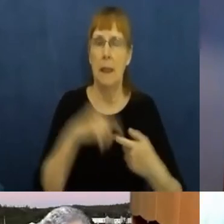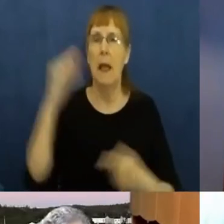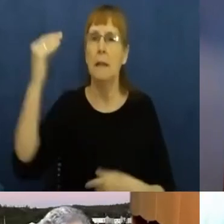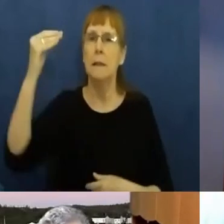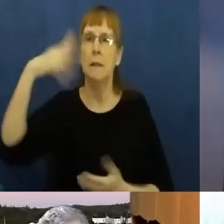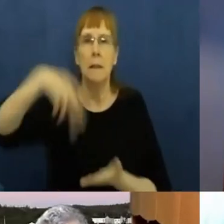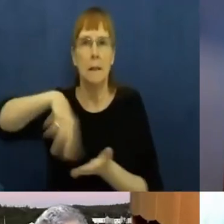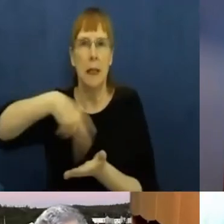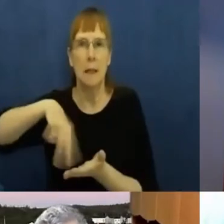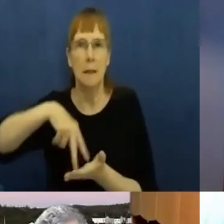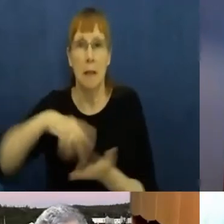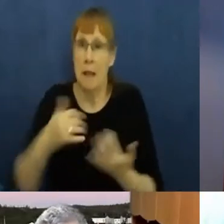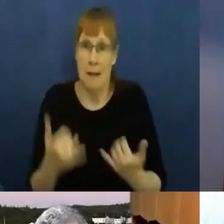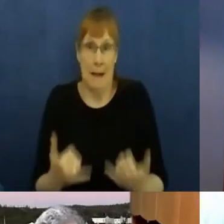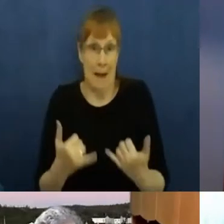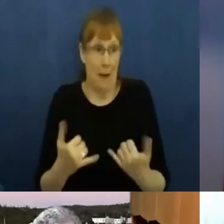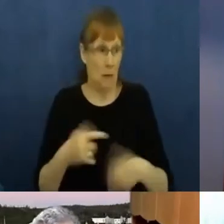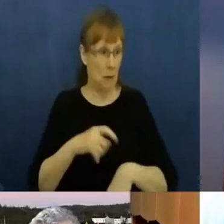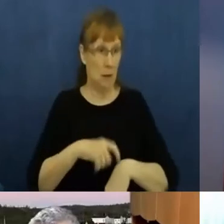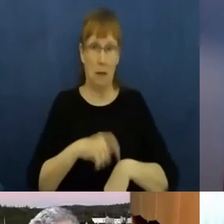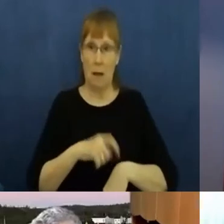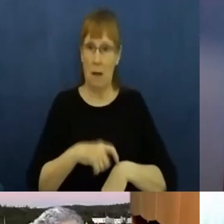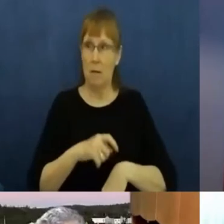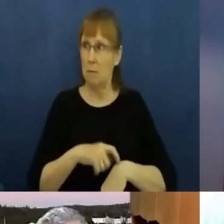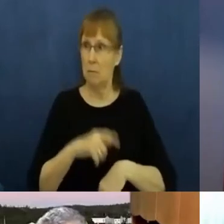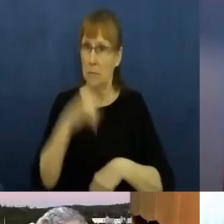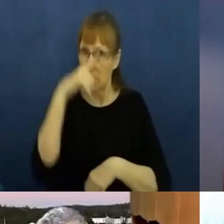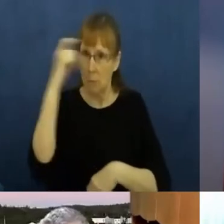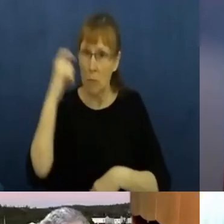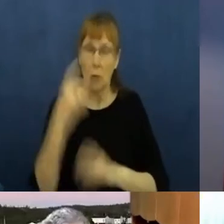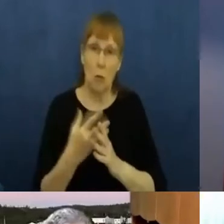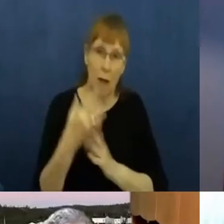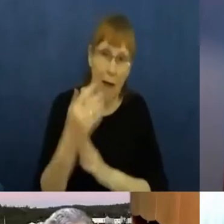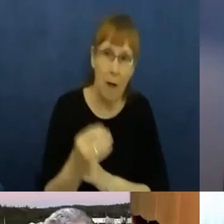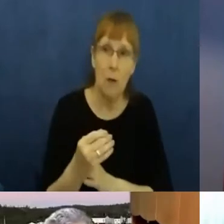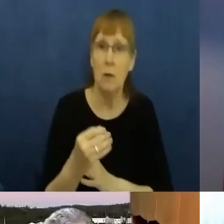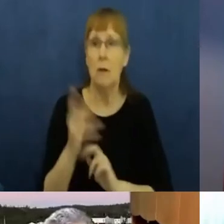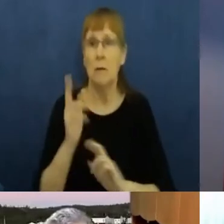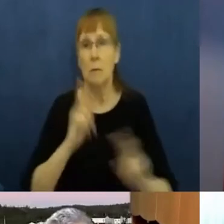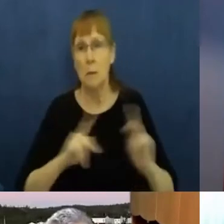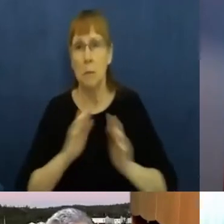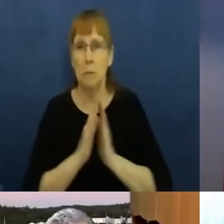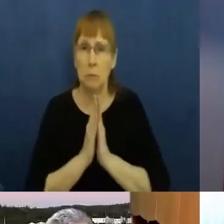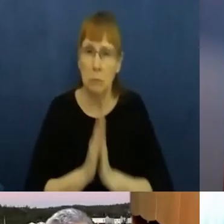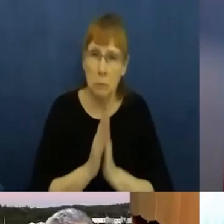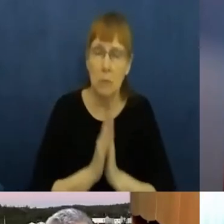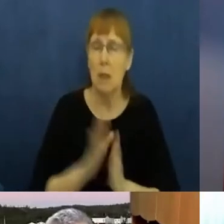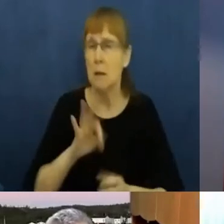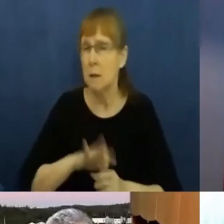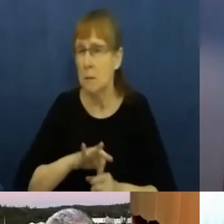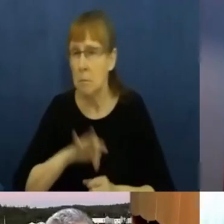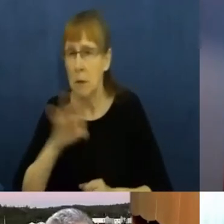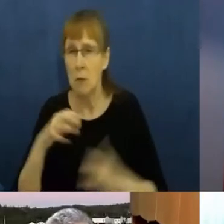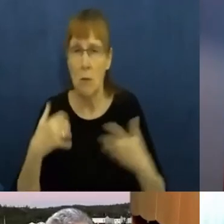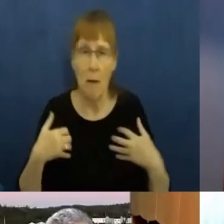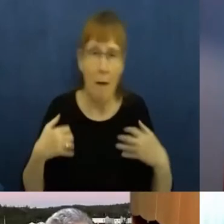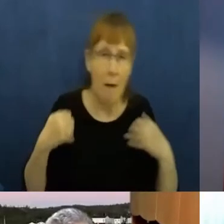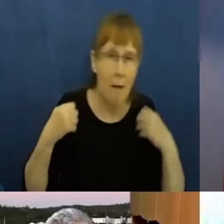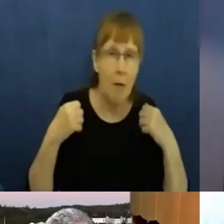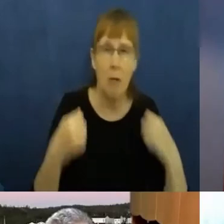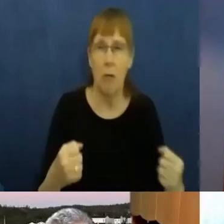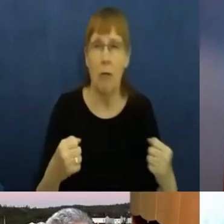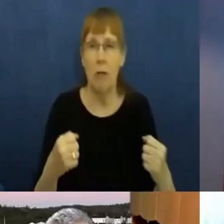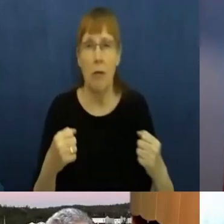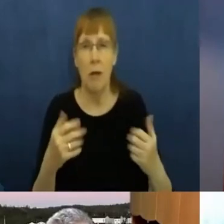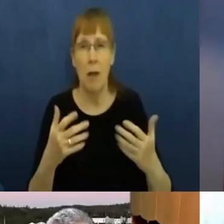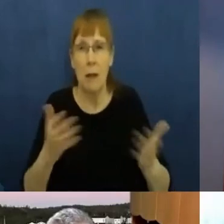out and we pray for our people and we get very focused on, you know, the spiritual health of our people. And not